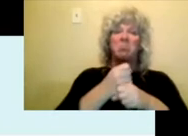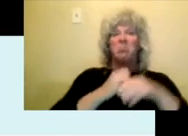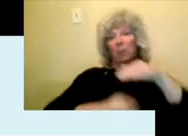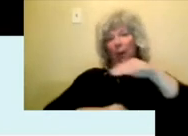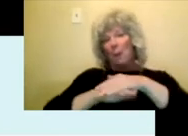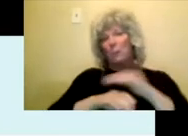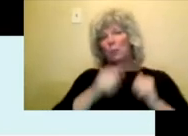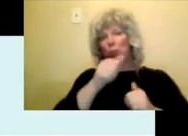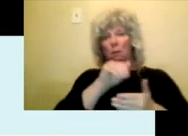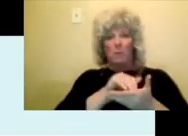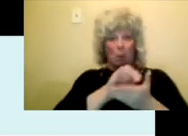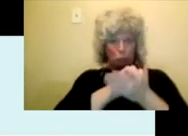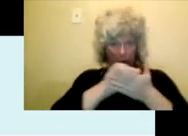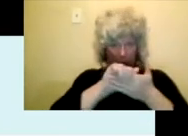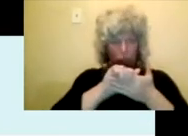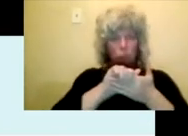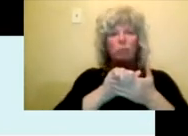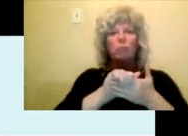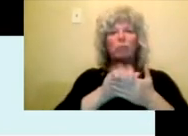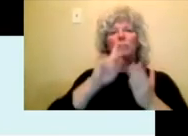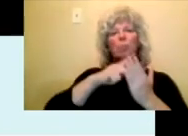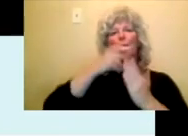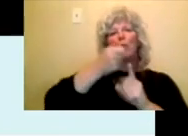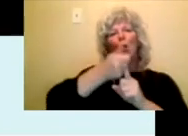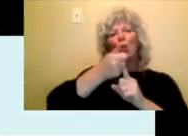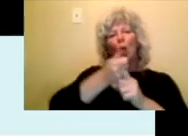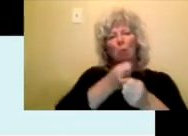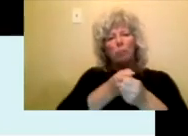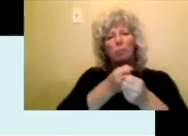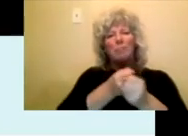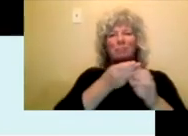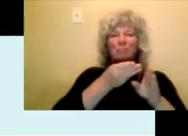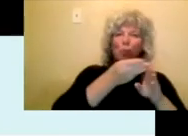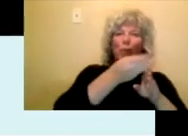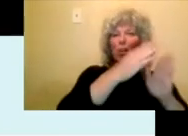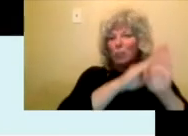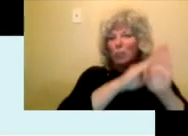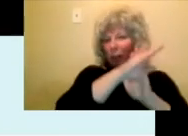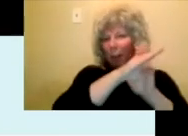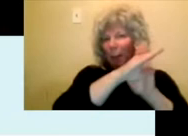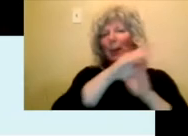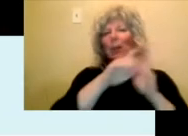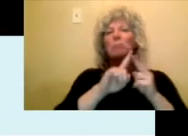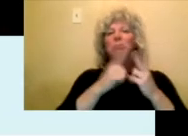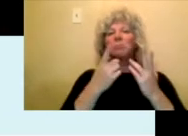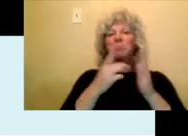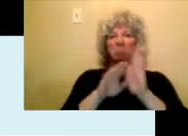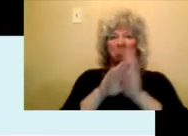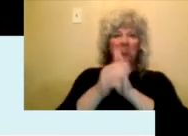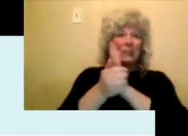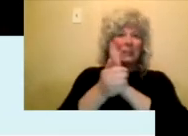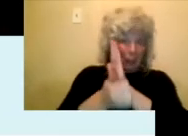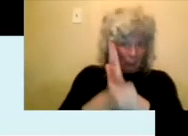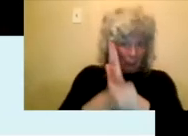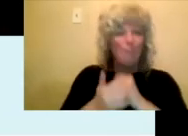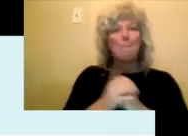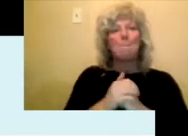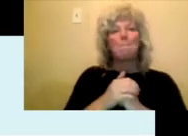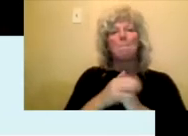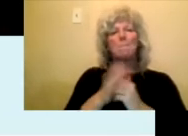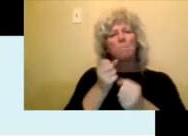This program supports professional development and skill building opportunities that advance applicants' work and careers.